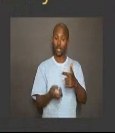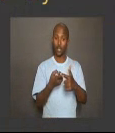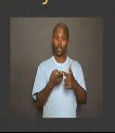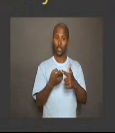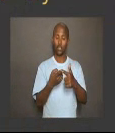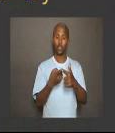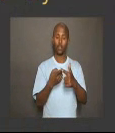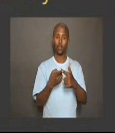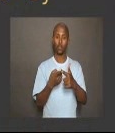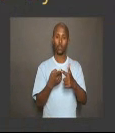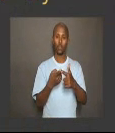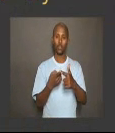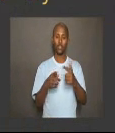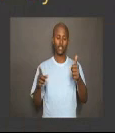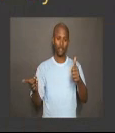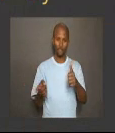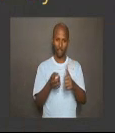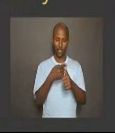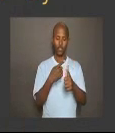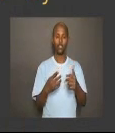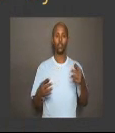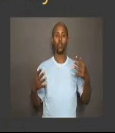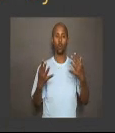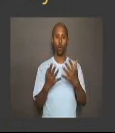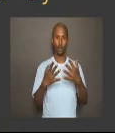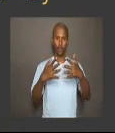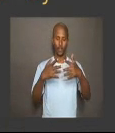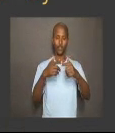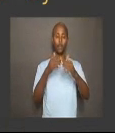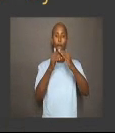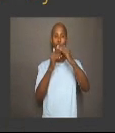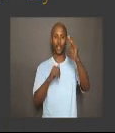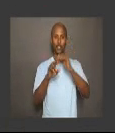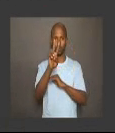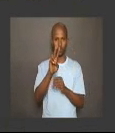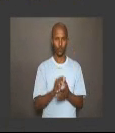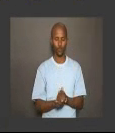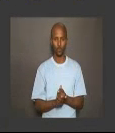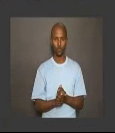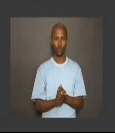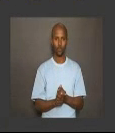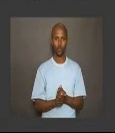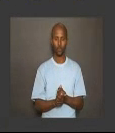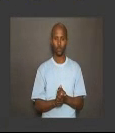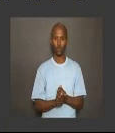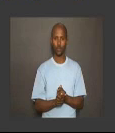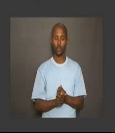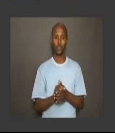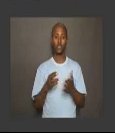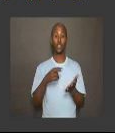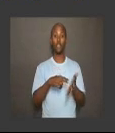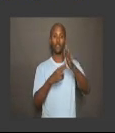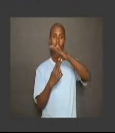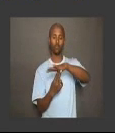is the first coordinate minus 2. The inverse